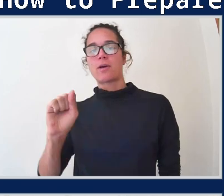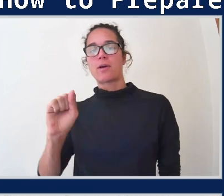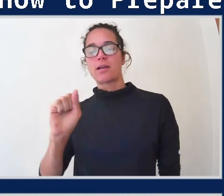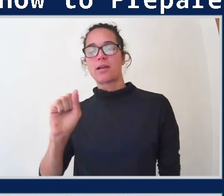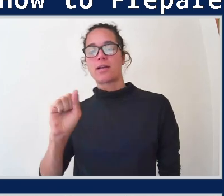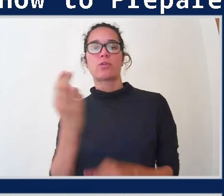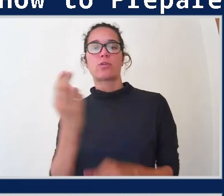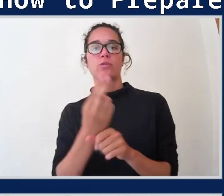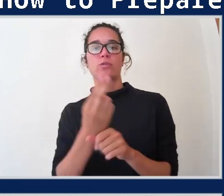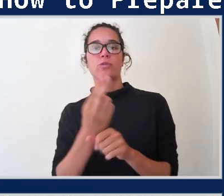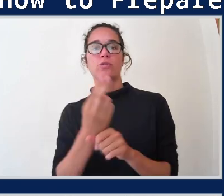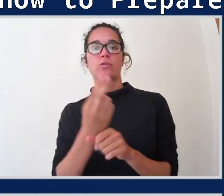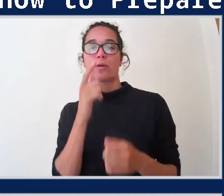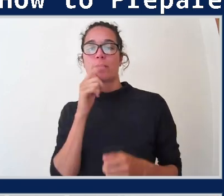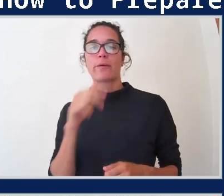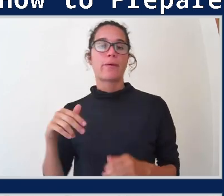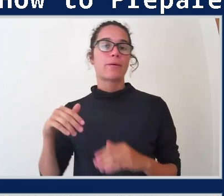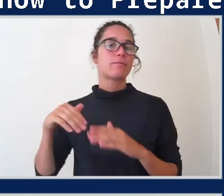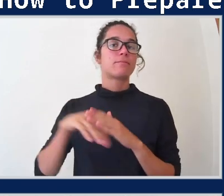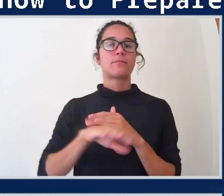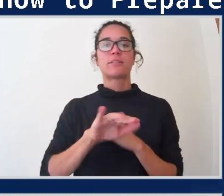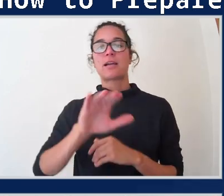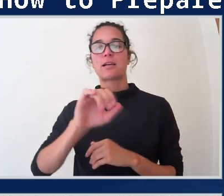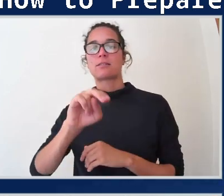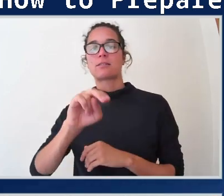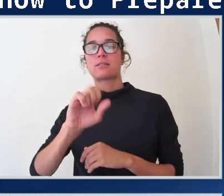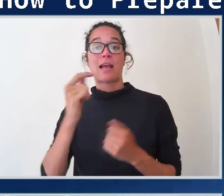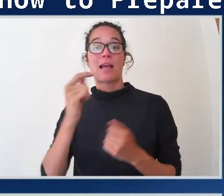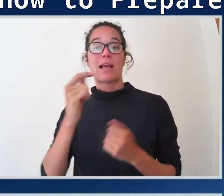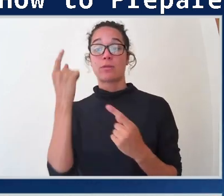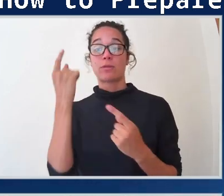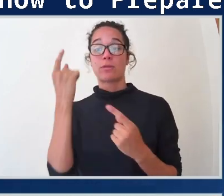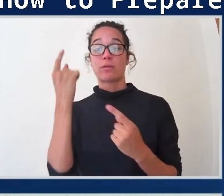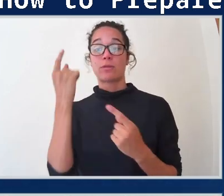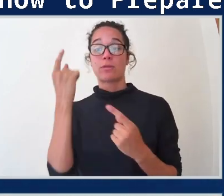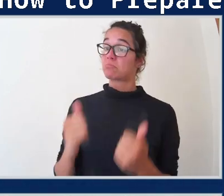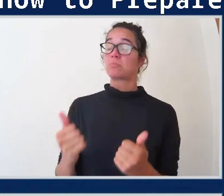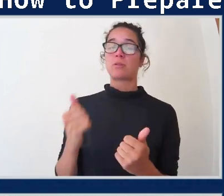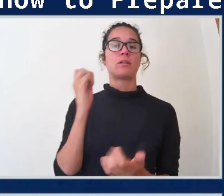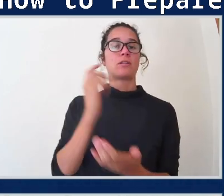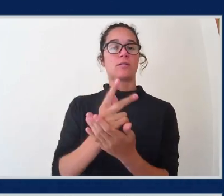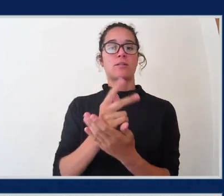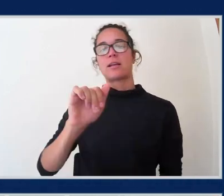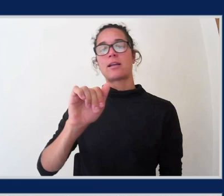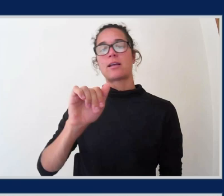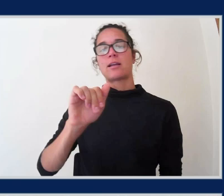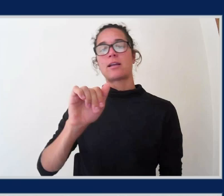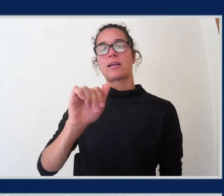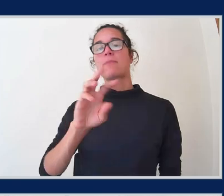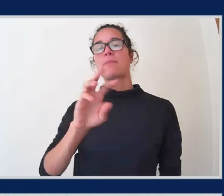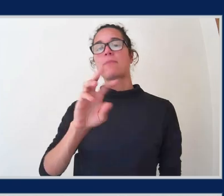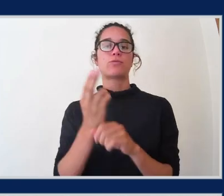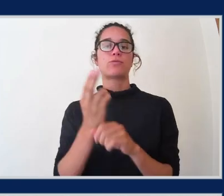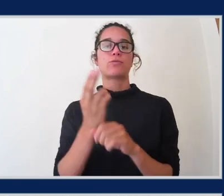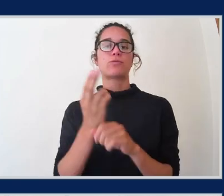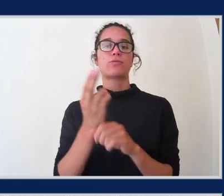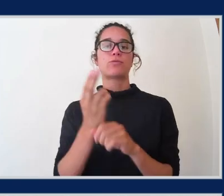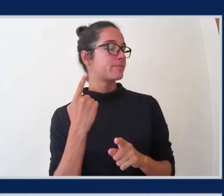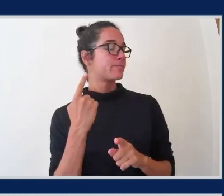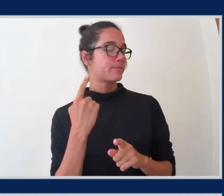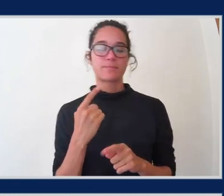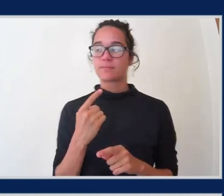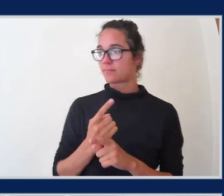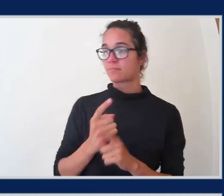considered in this context, an authenticated AWS user. Correct. So that would grant them access. But that doesn't